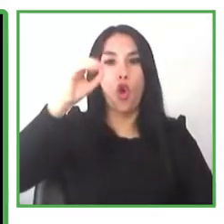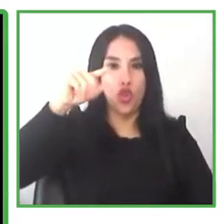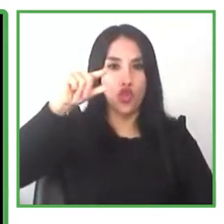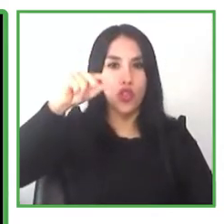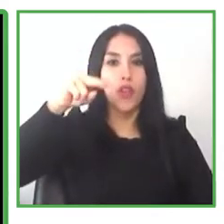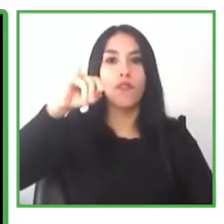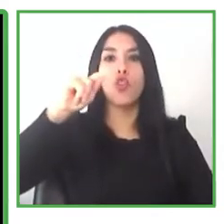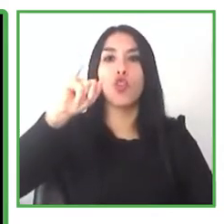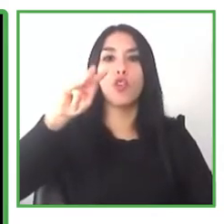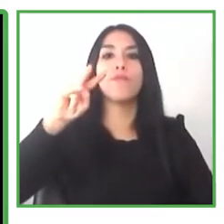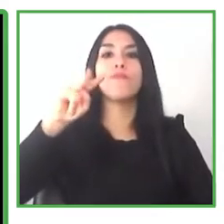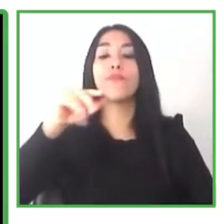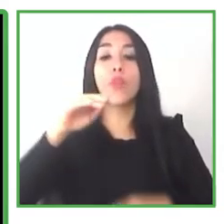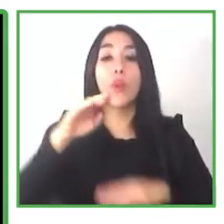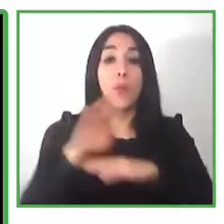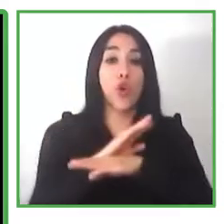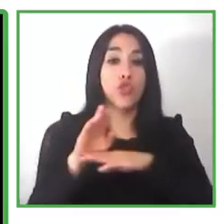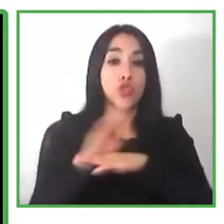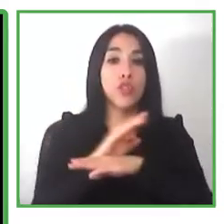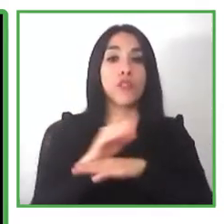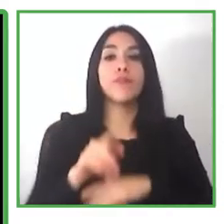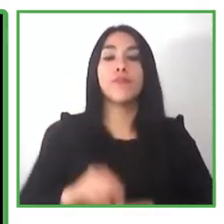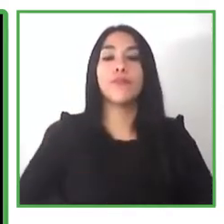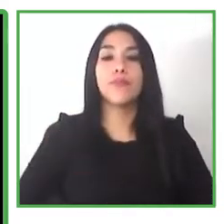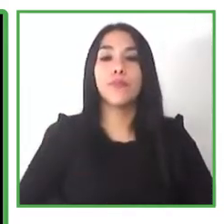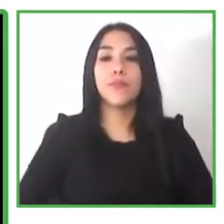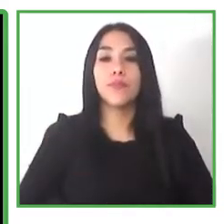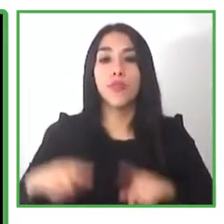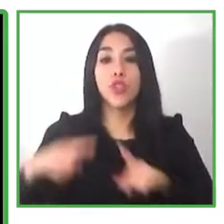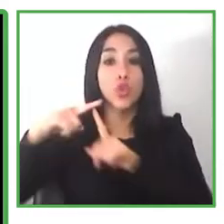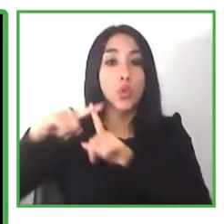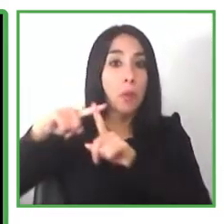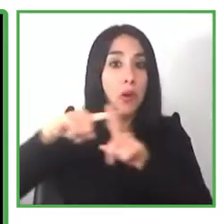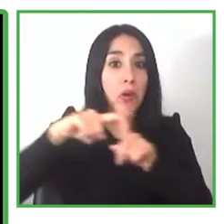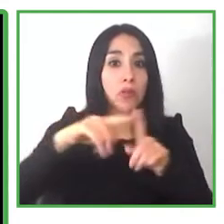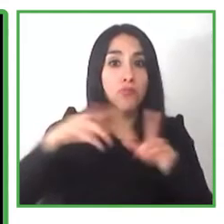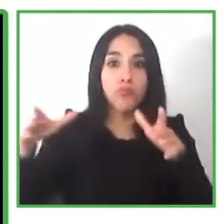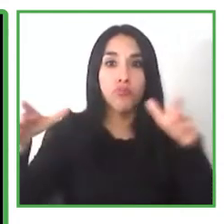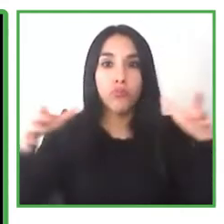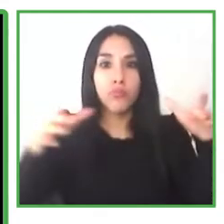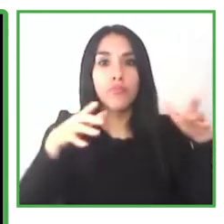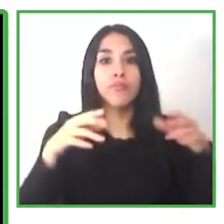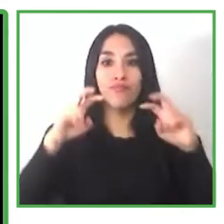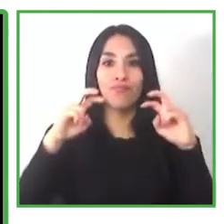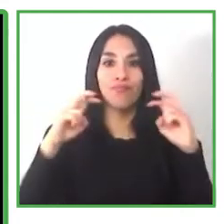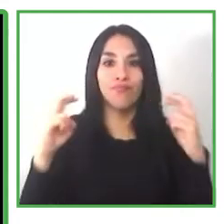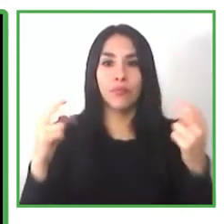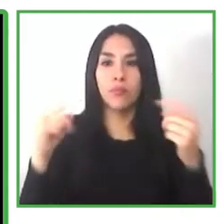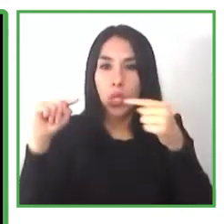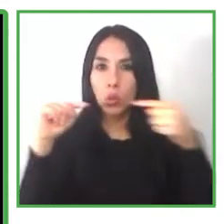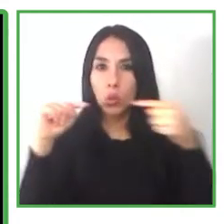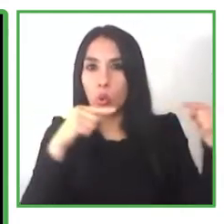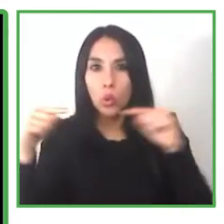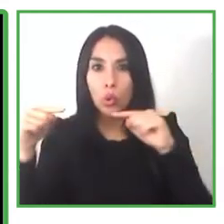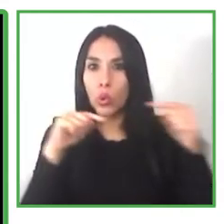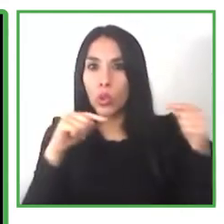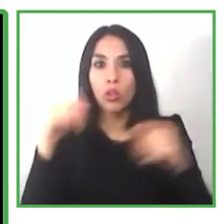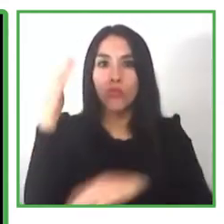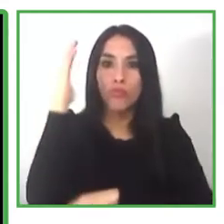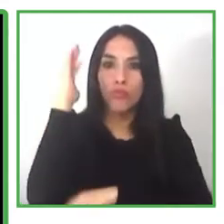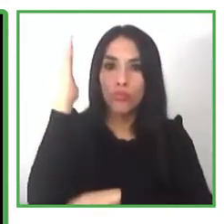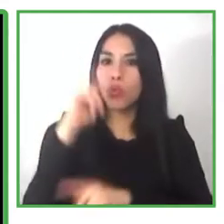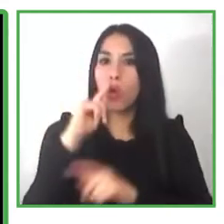more inclusive and diverse we also want to create